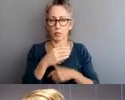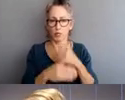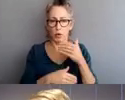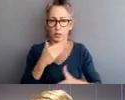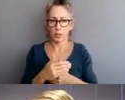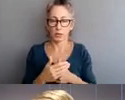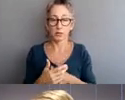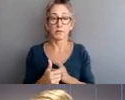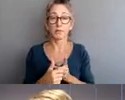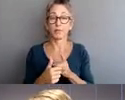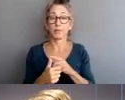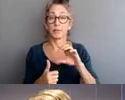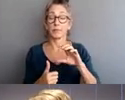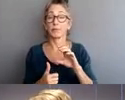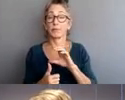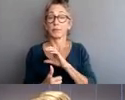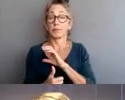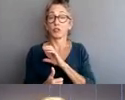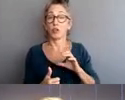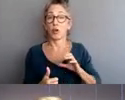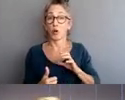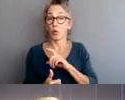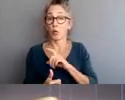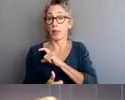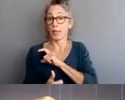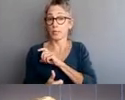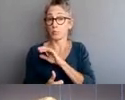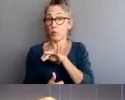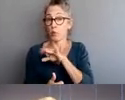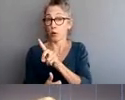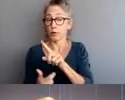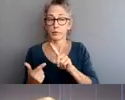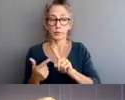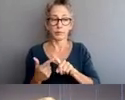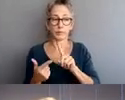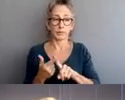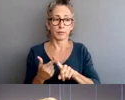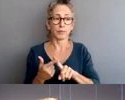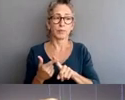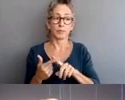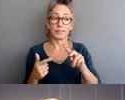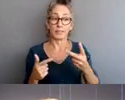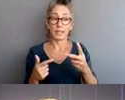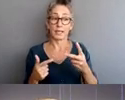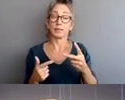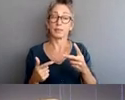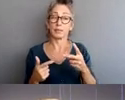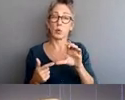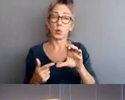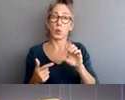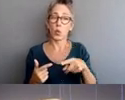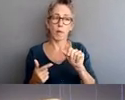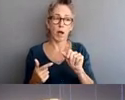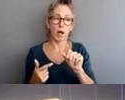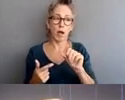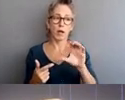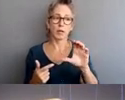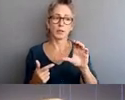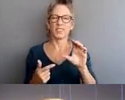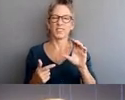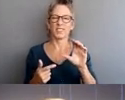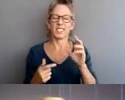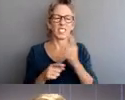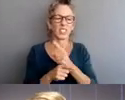are the Chicago Police Board, the Civilian Office of Police Accountability, commonly referred to as COPA, and the Chicago Police